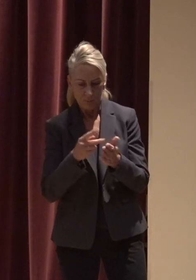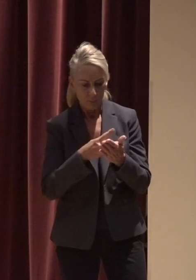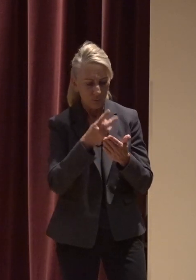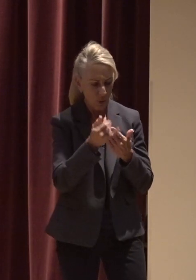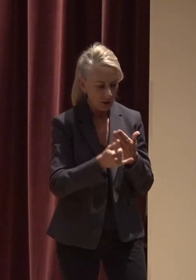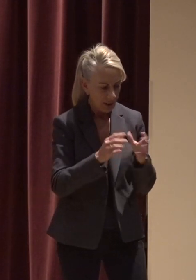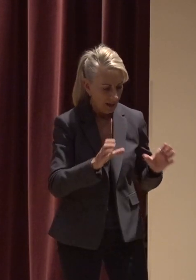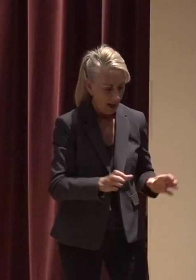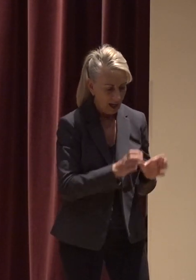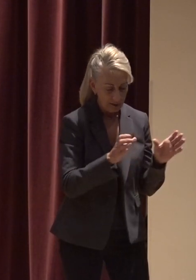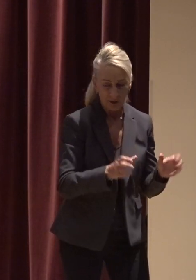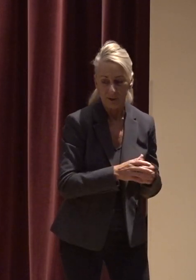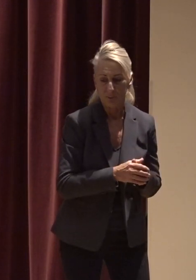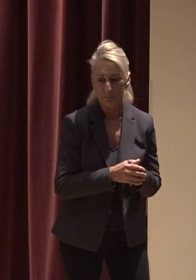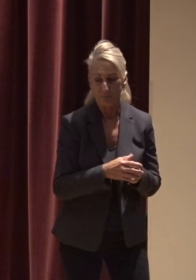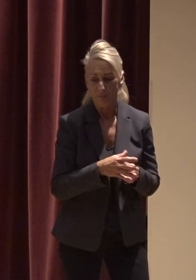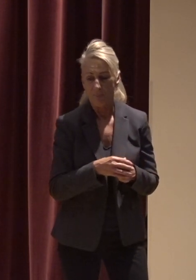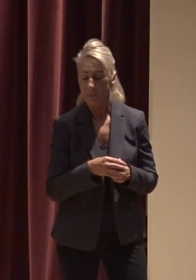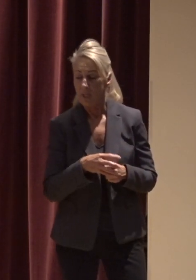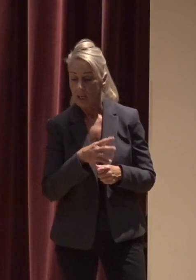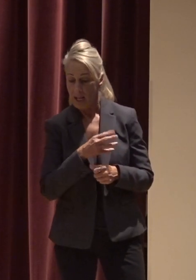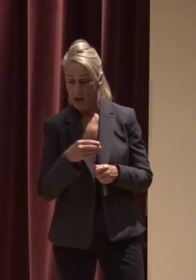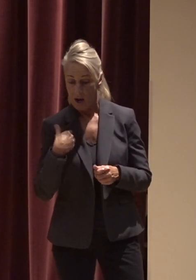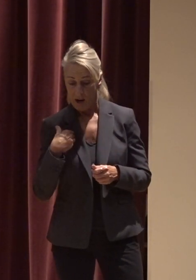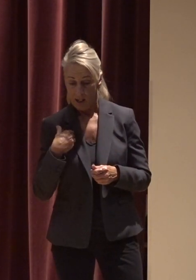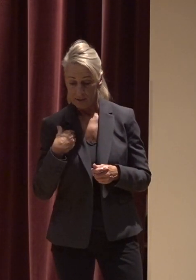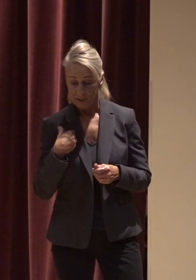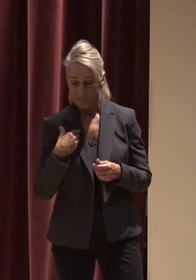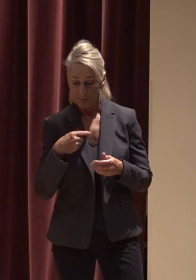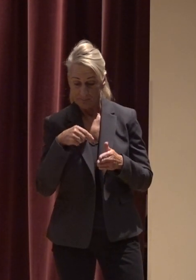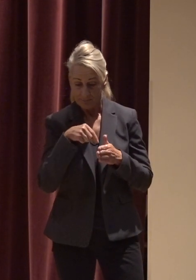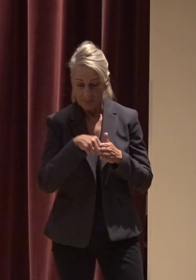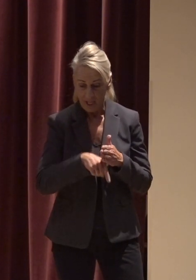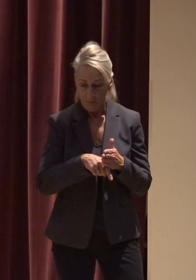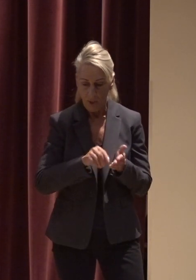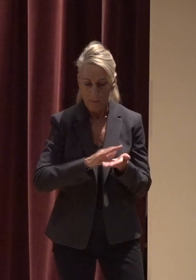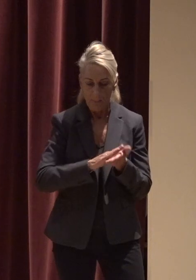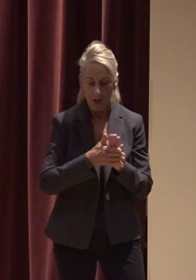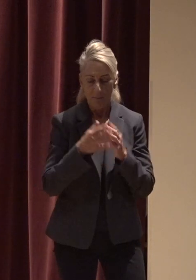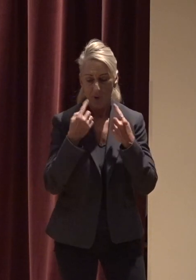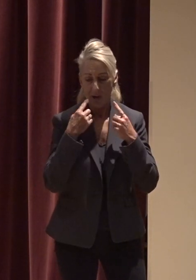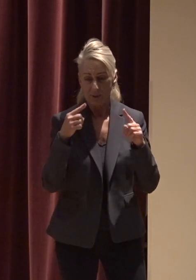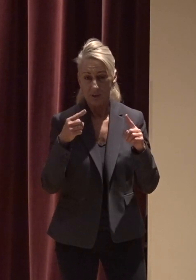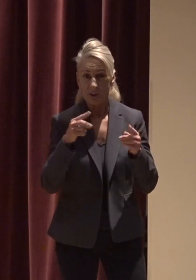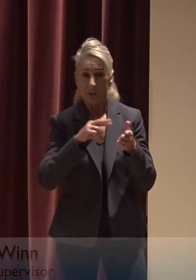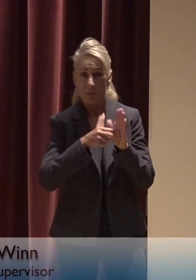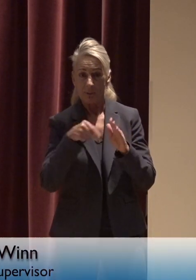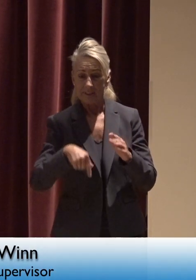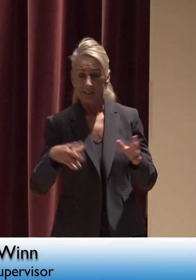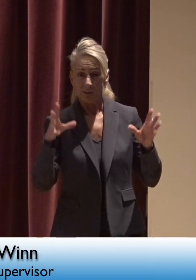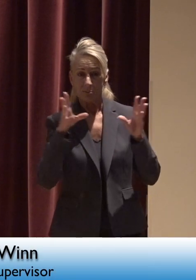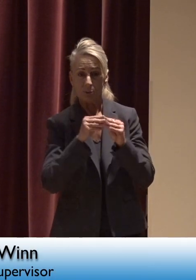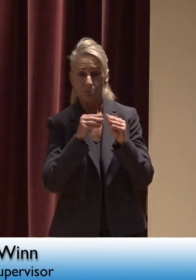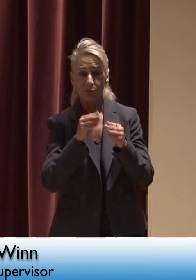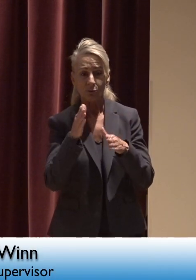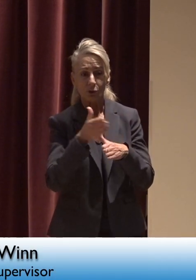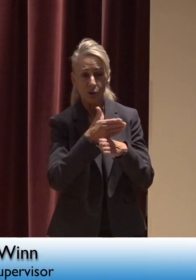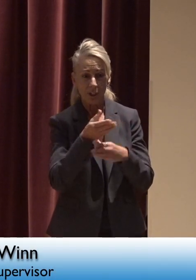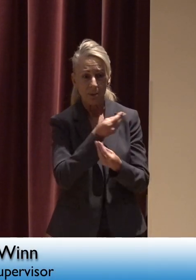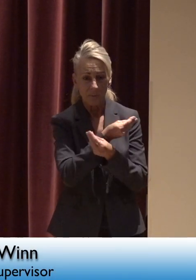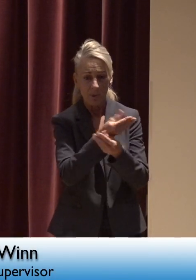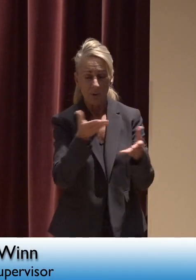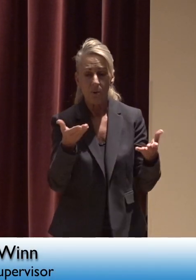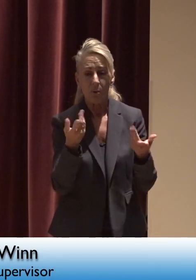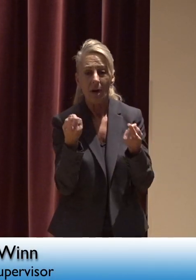adapt as our act and adapt as our actions turn into accomplishments the purpose of this symposium is to share with you just that